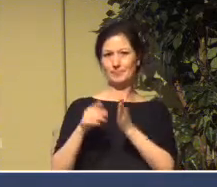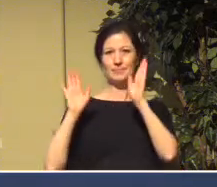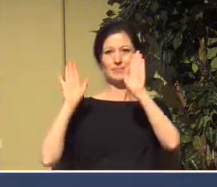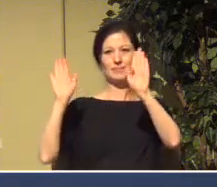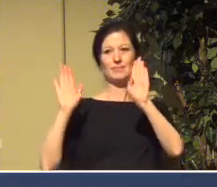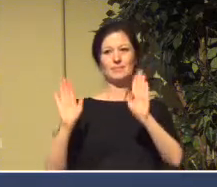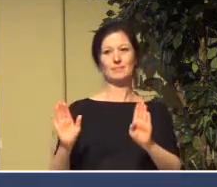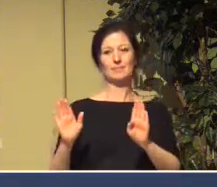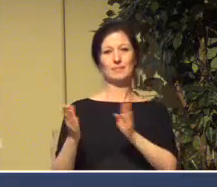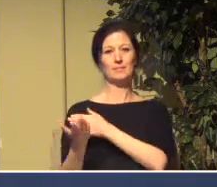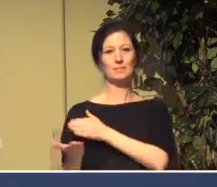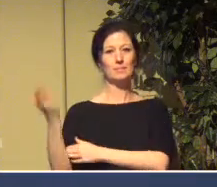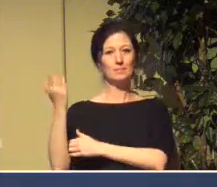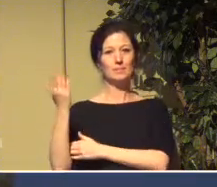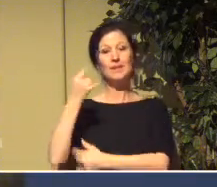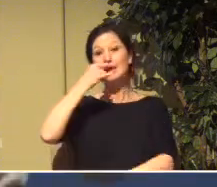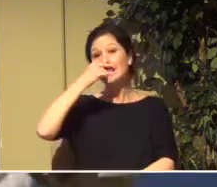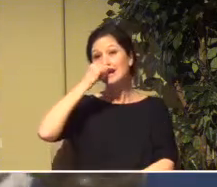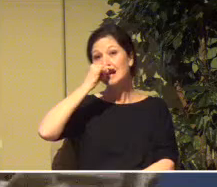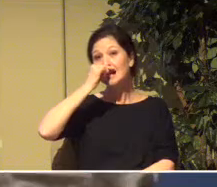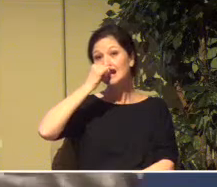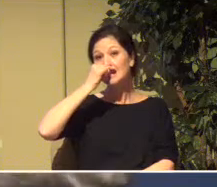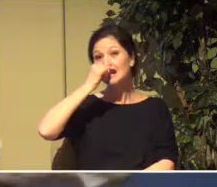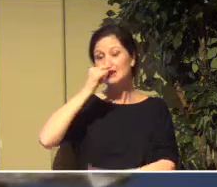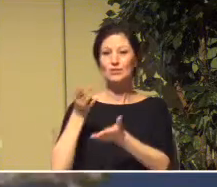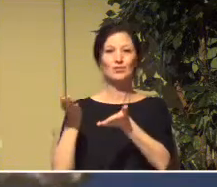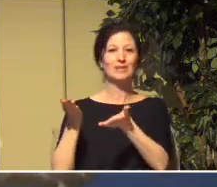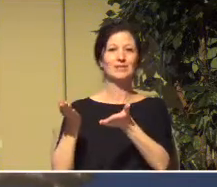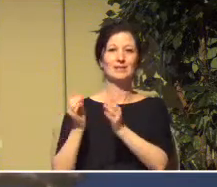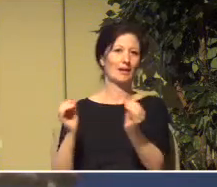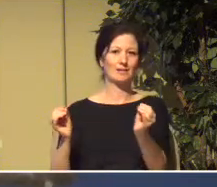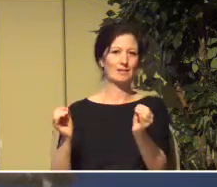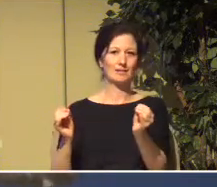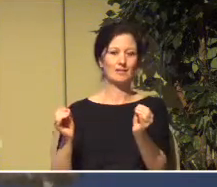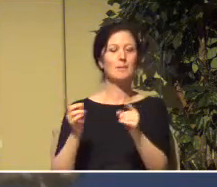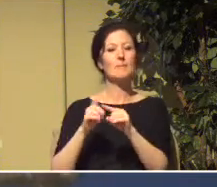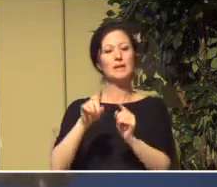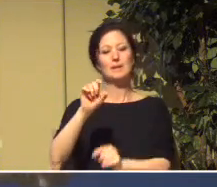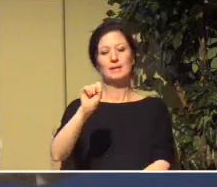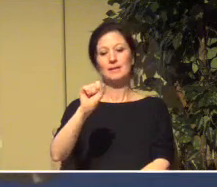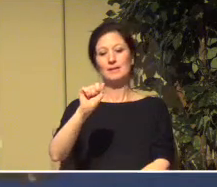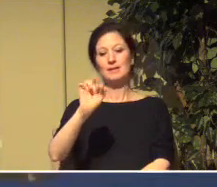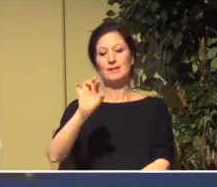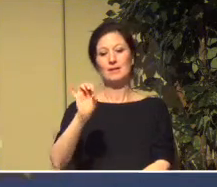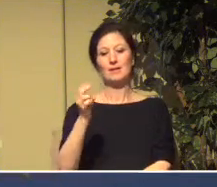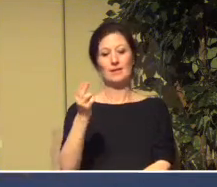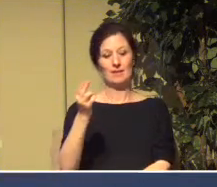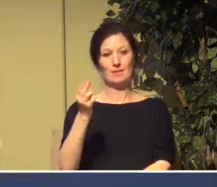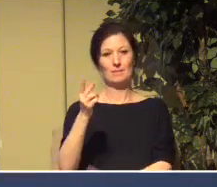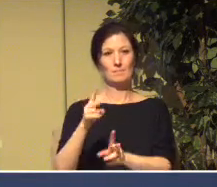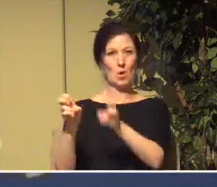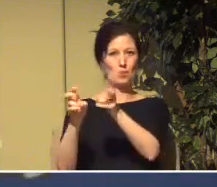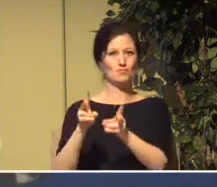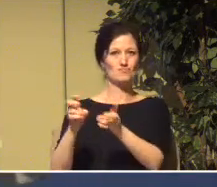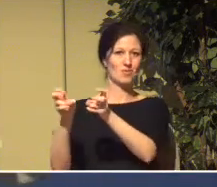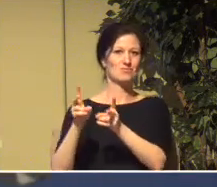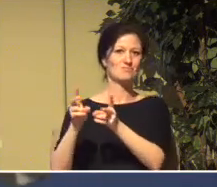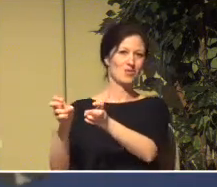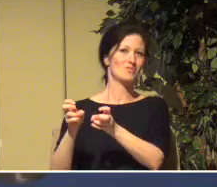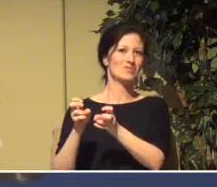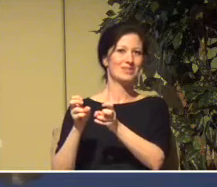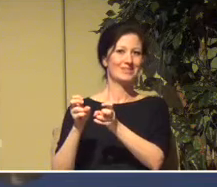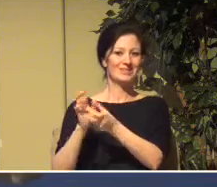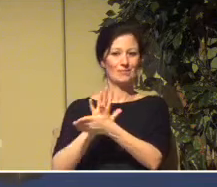Kids Up program either. So Sarah has been posting weekly videos on our website and she started